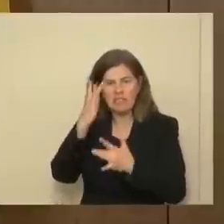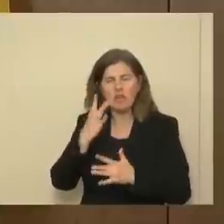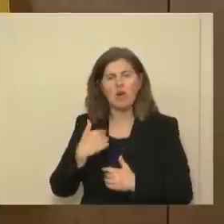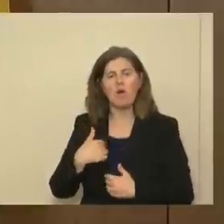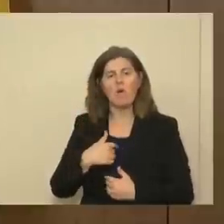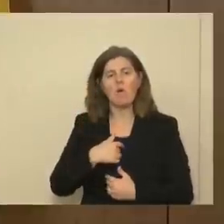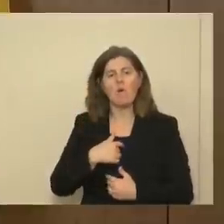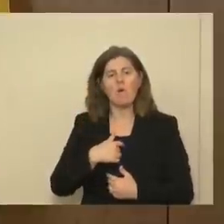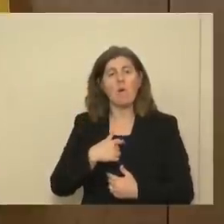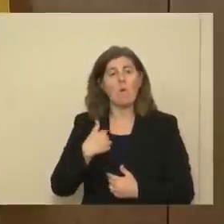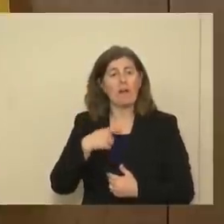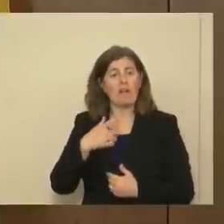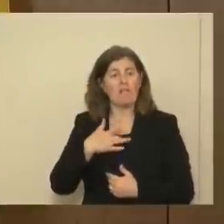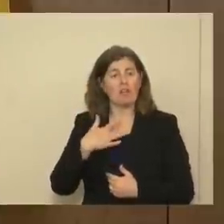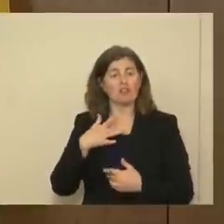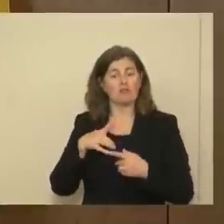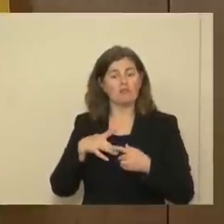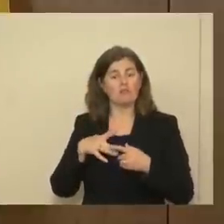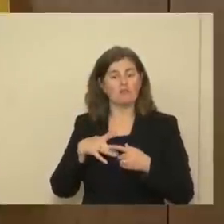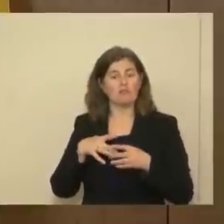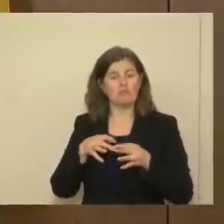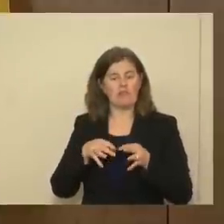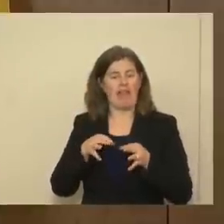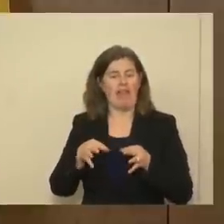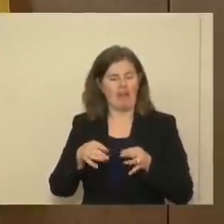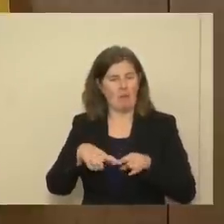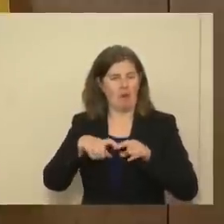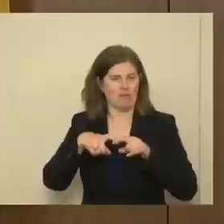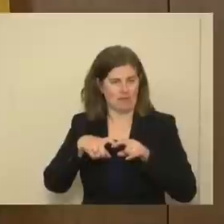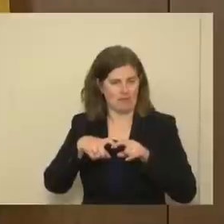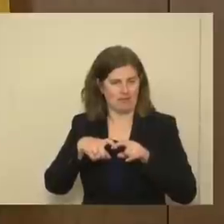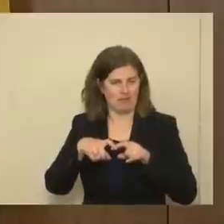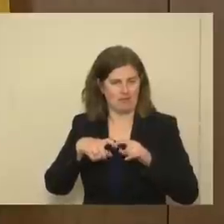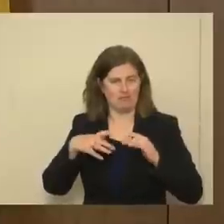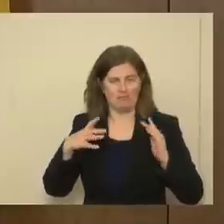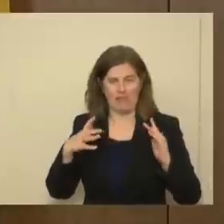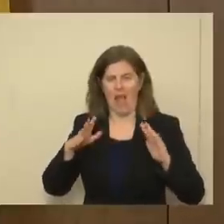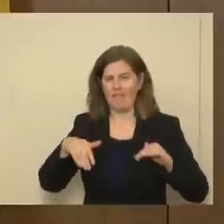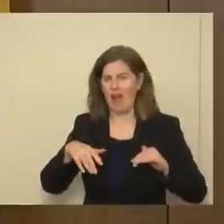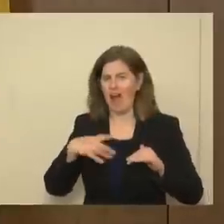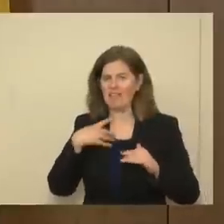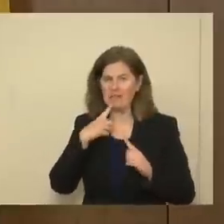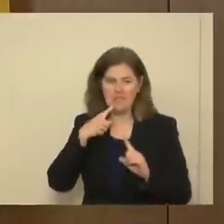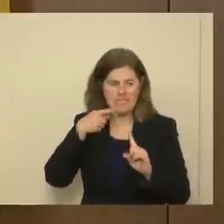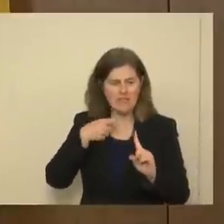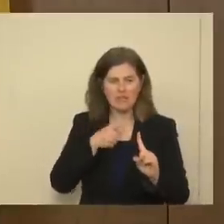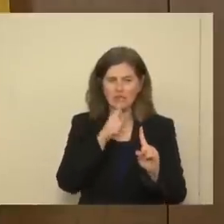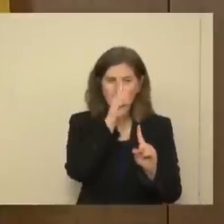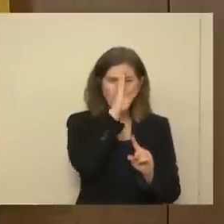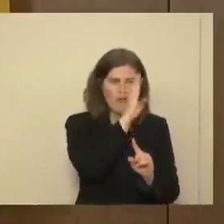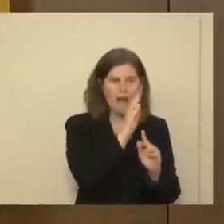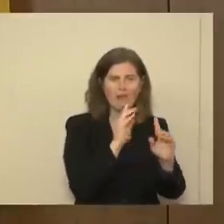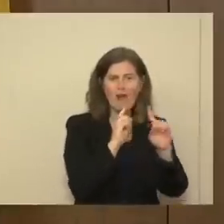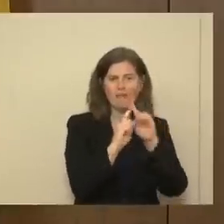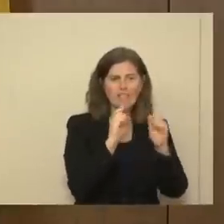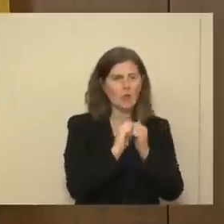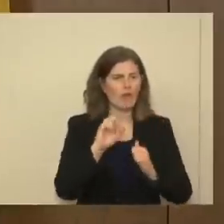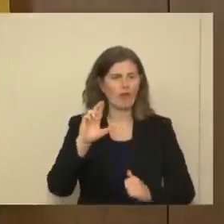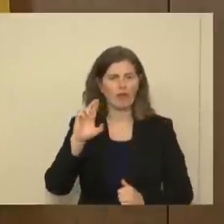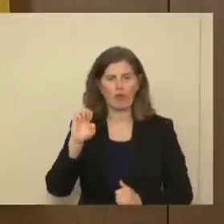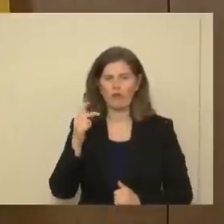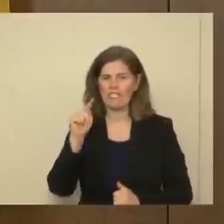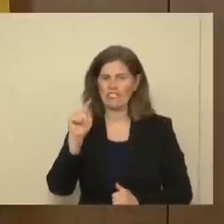we should be delaying pausing fall sports. I have not had specific direct conversations with the regents.